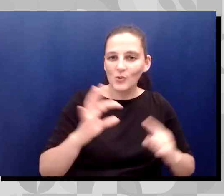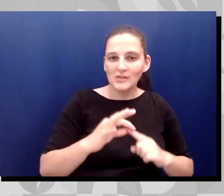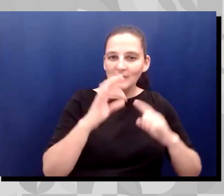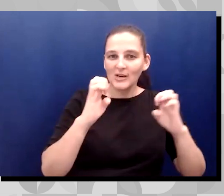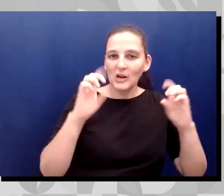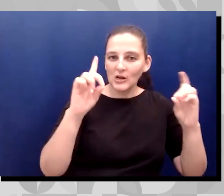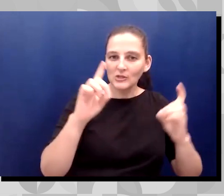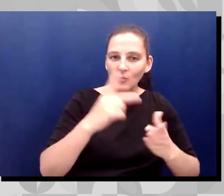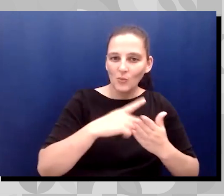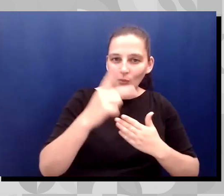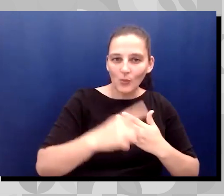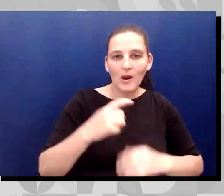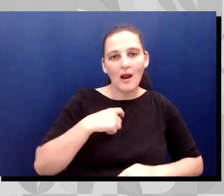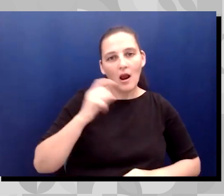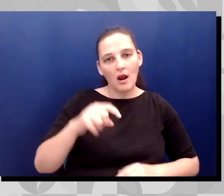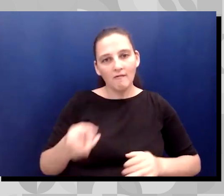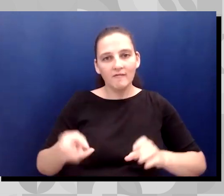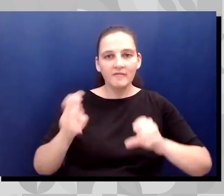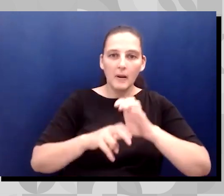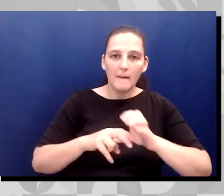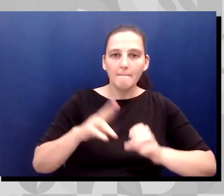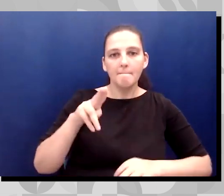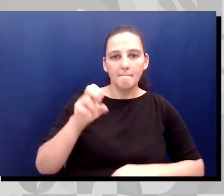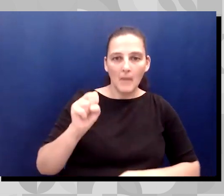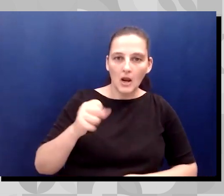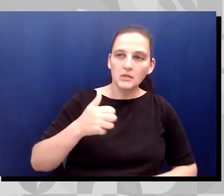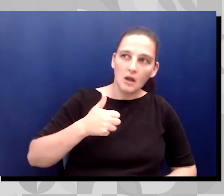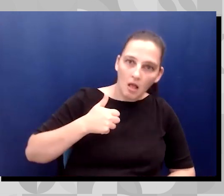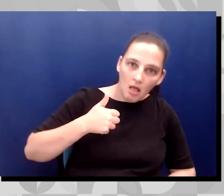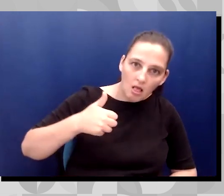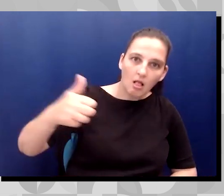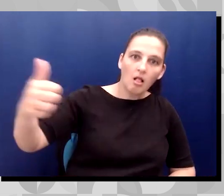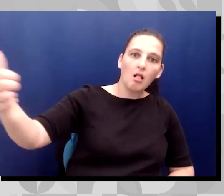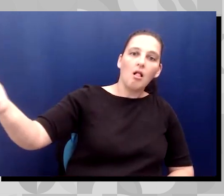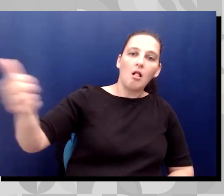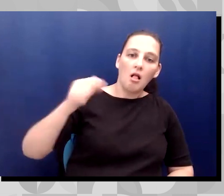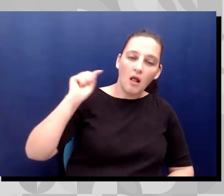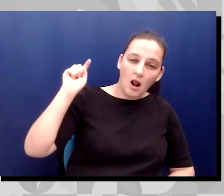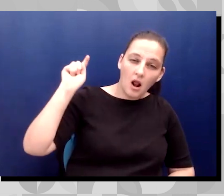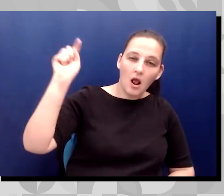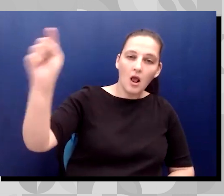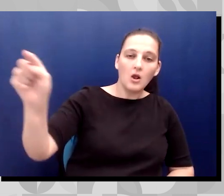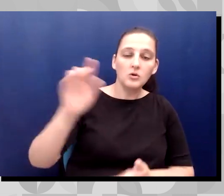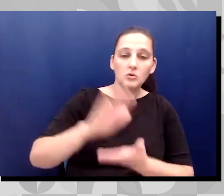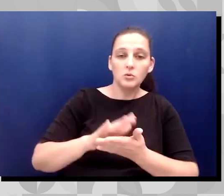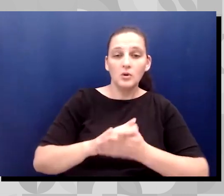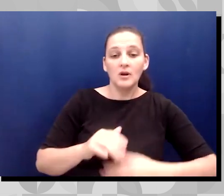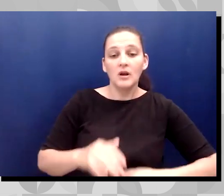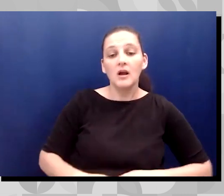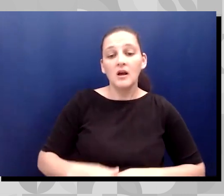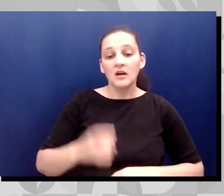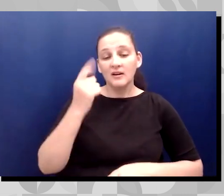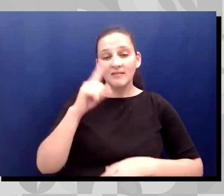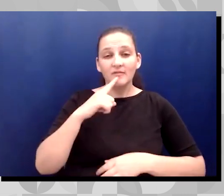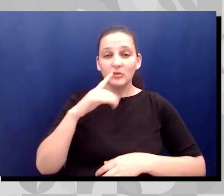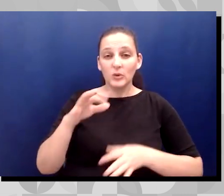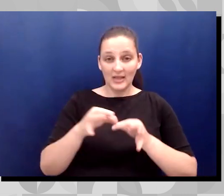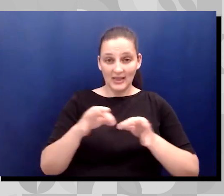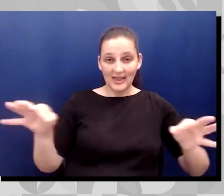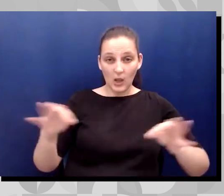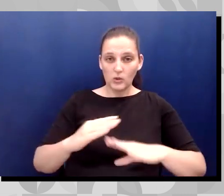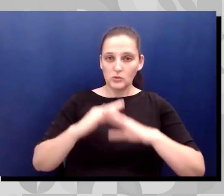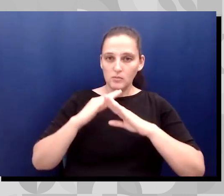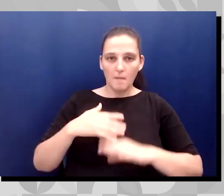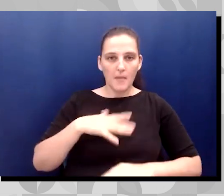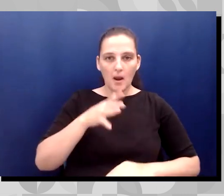Due to the language barrier, my mom had a very difficult time advocating for